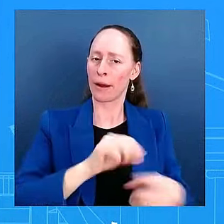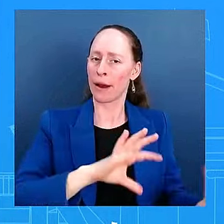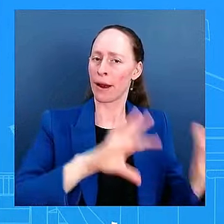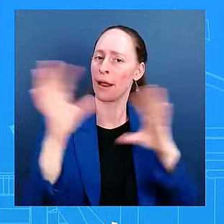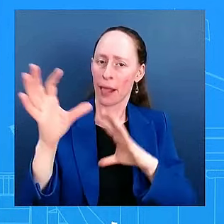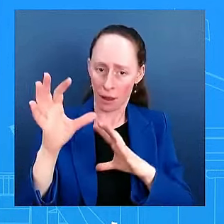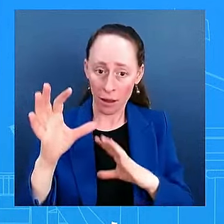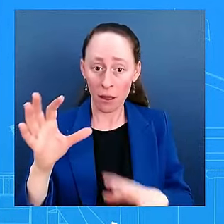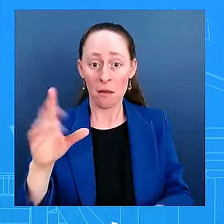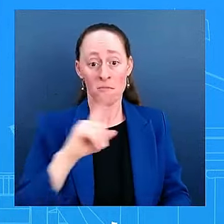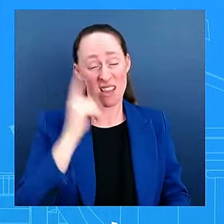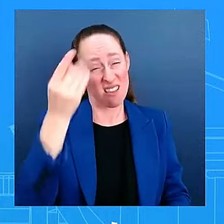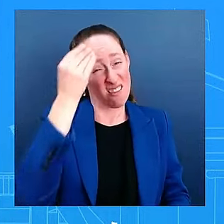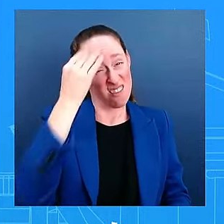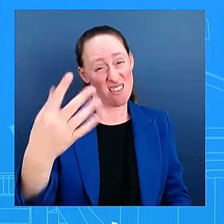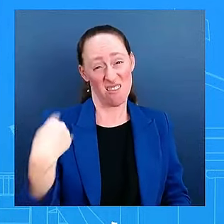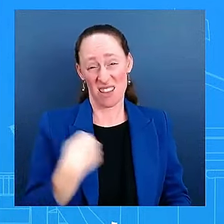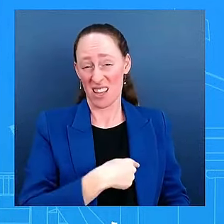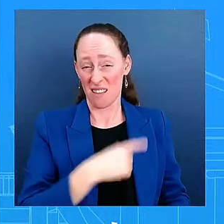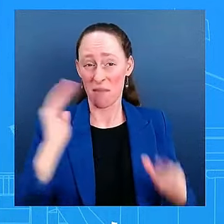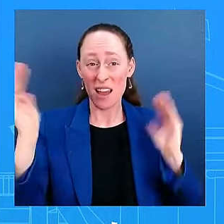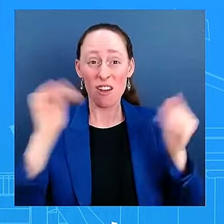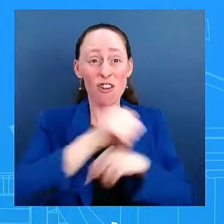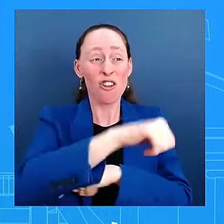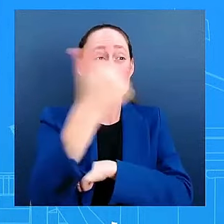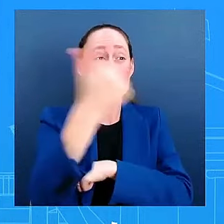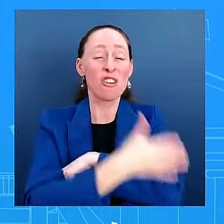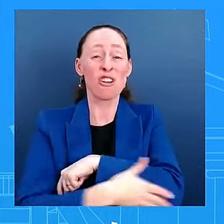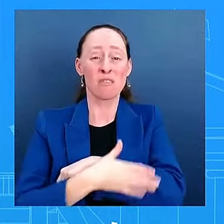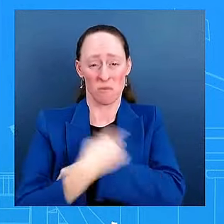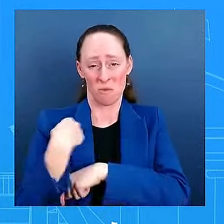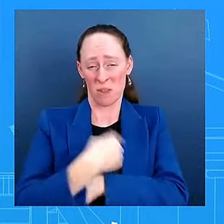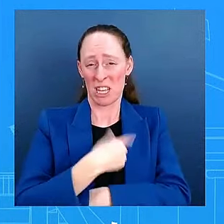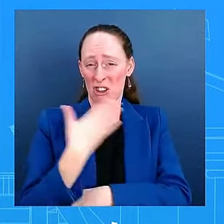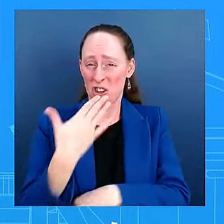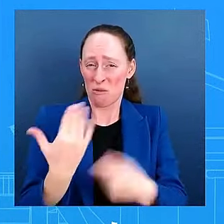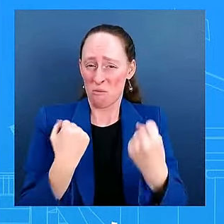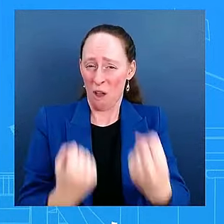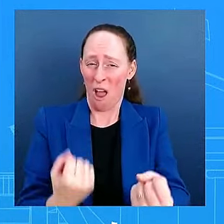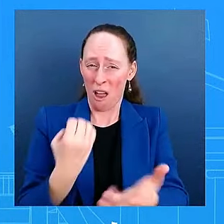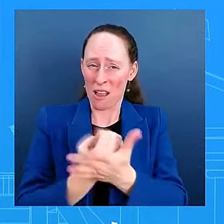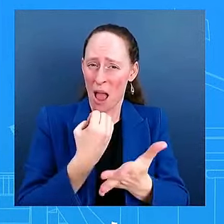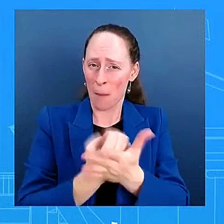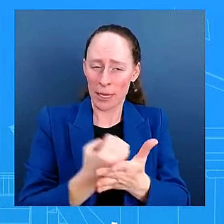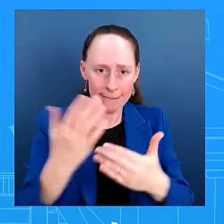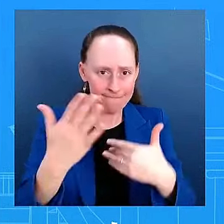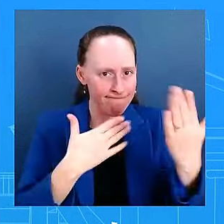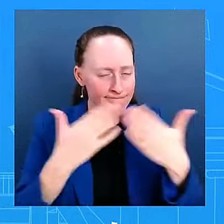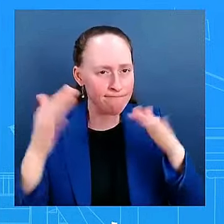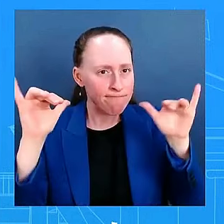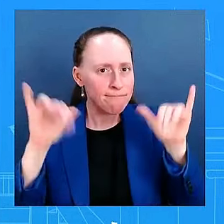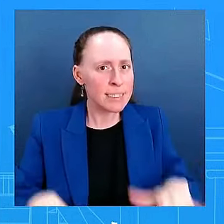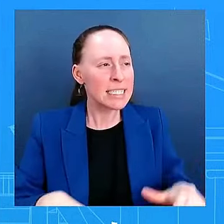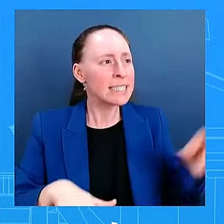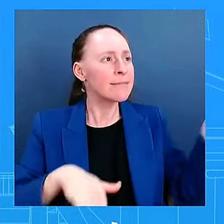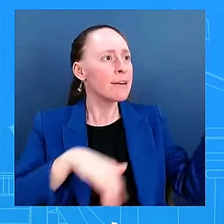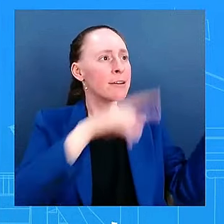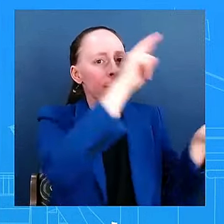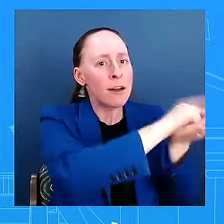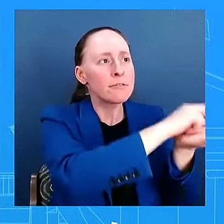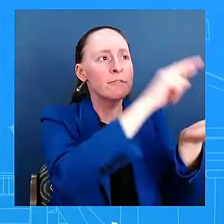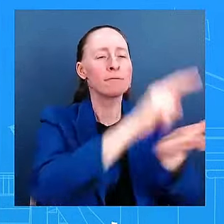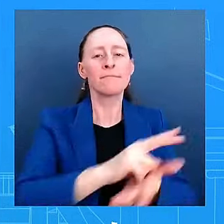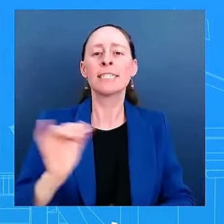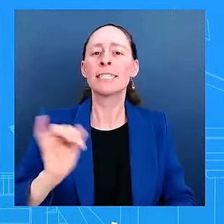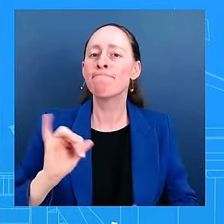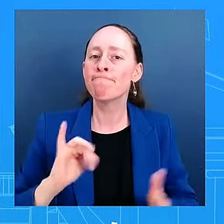we saw what happened in other G7 countries. And so that is what we believe. Look, there's going